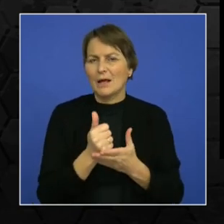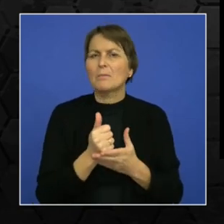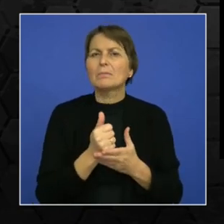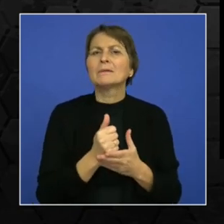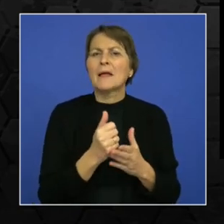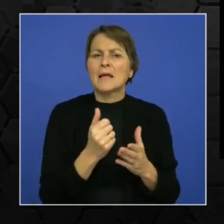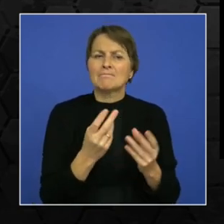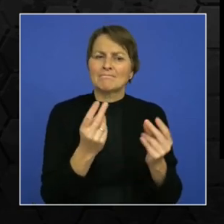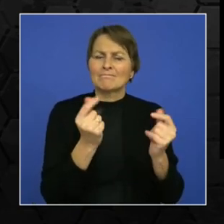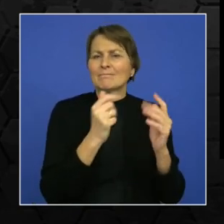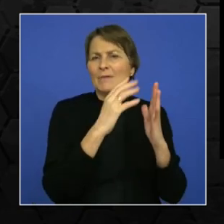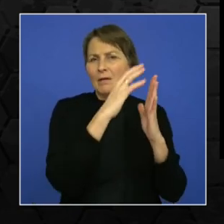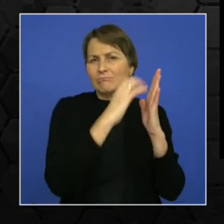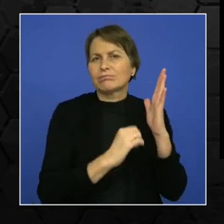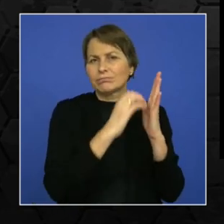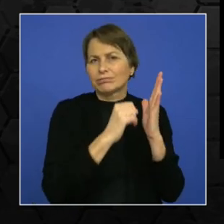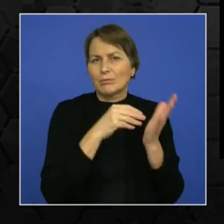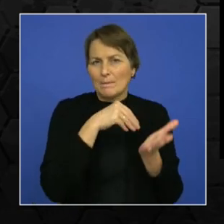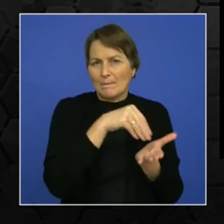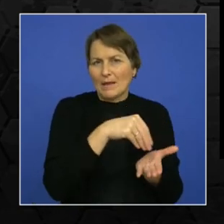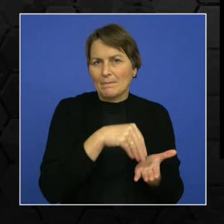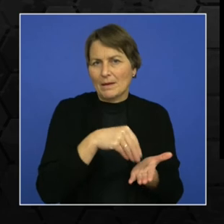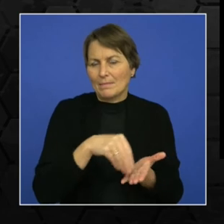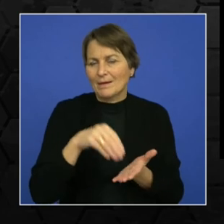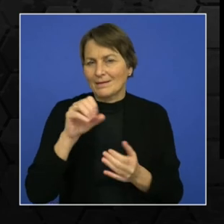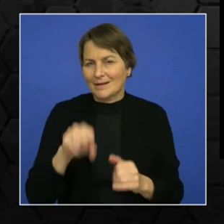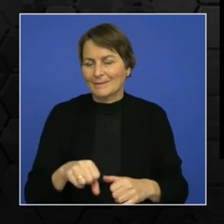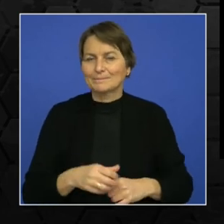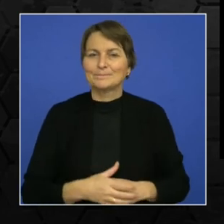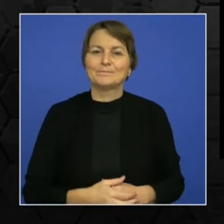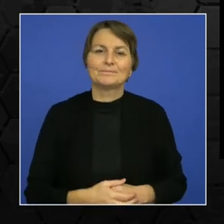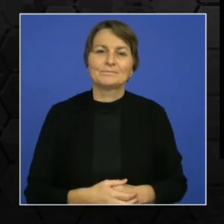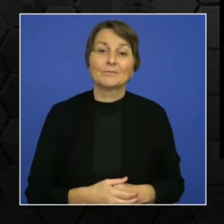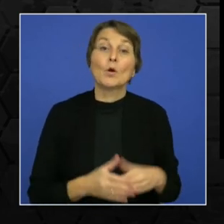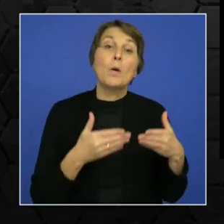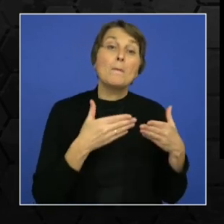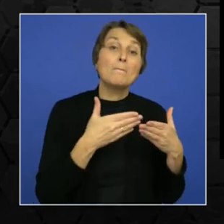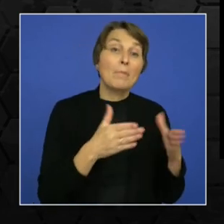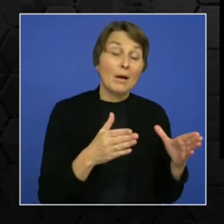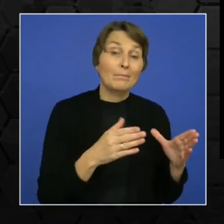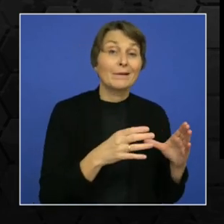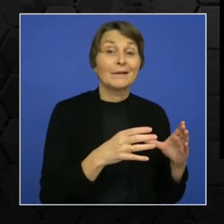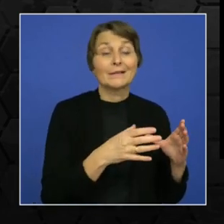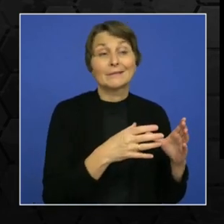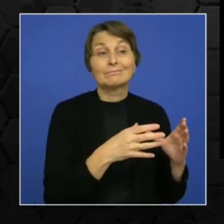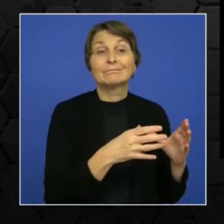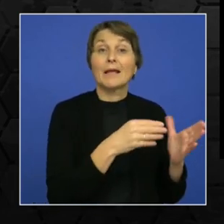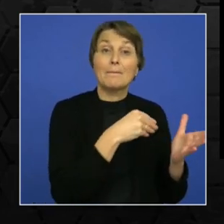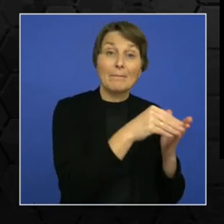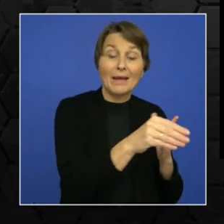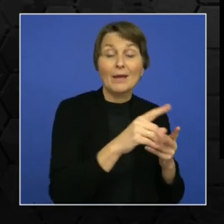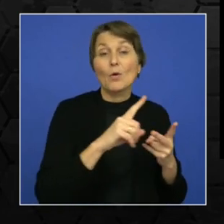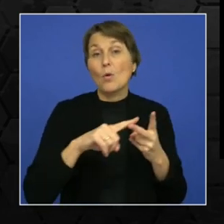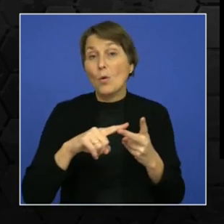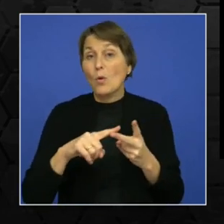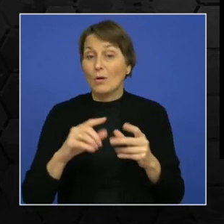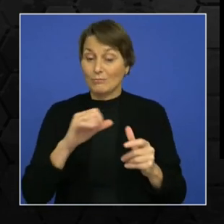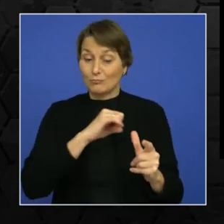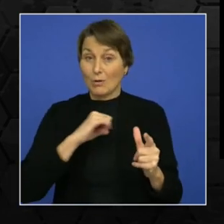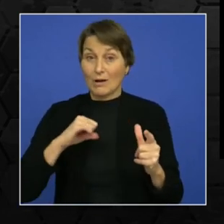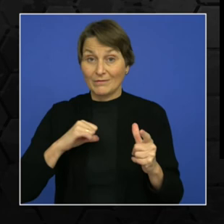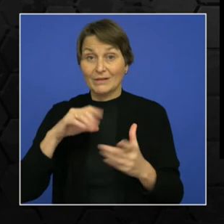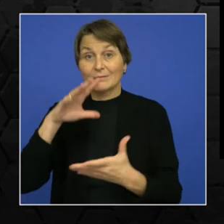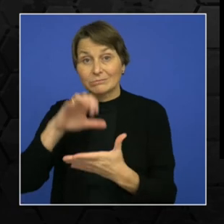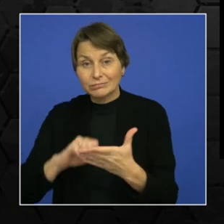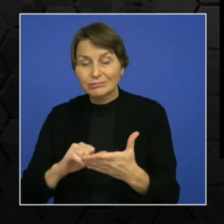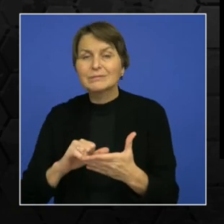is a private vehicle or a private vehicle. If it's a private vehicle, then more charges are to be deducted. And if it's a